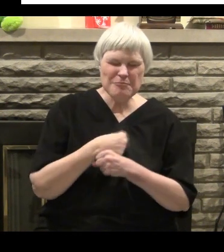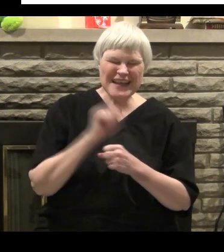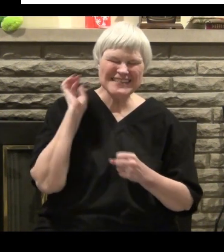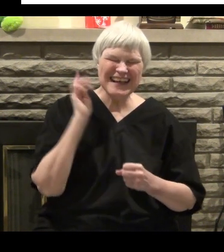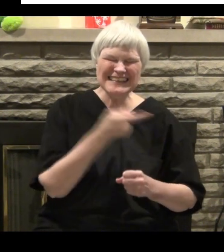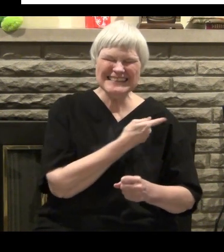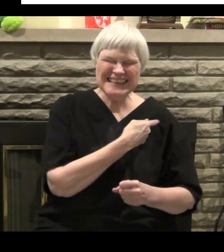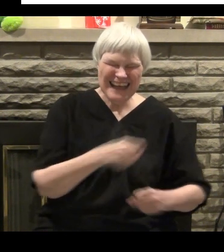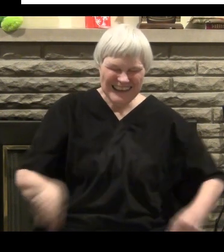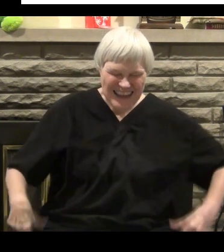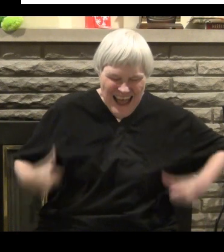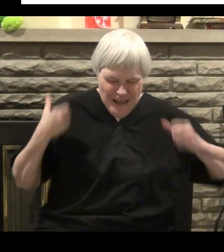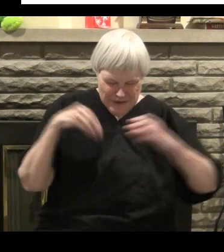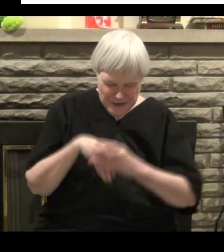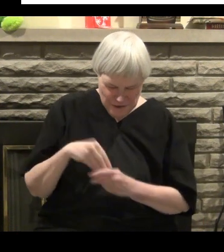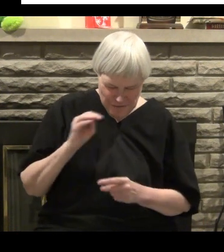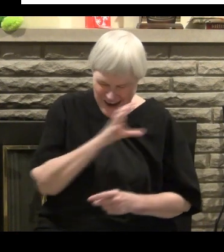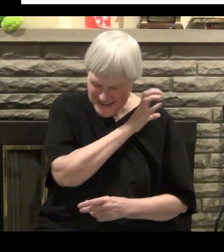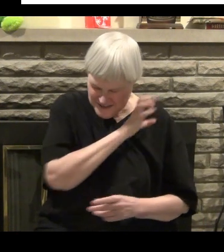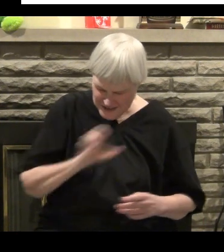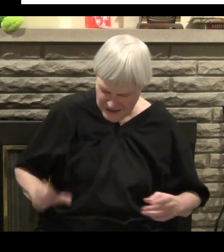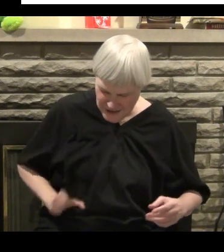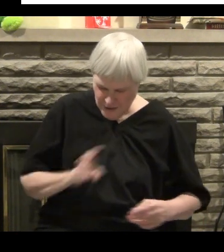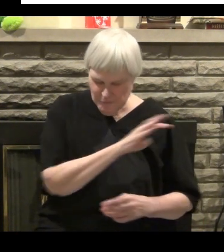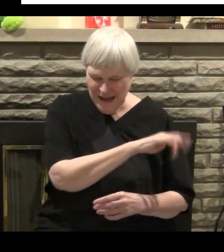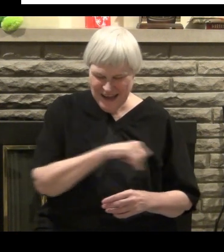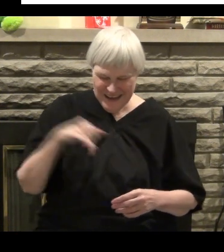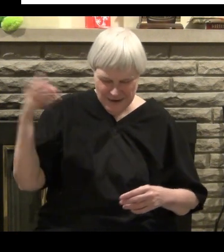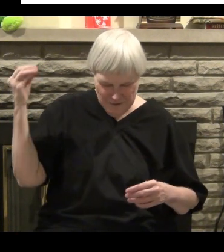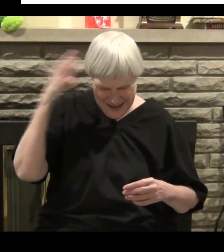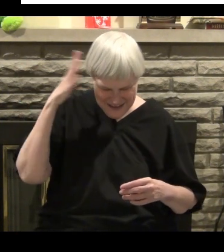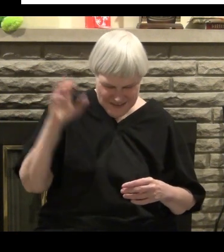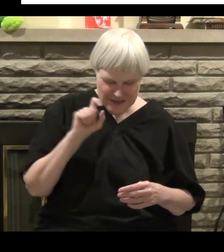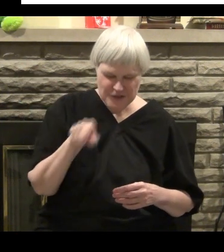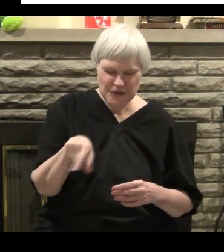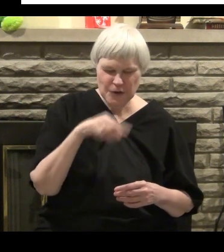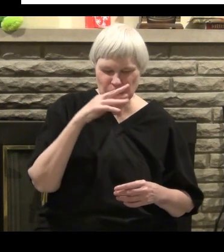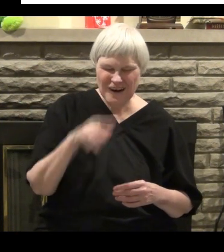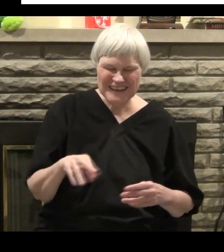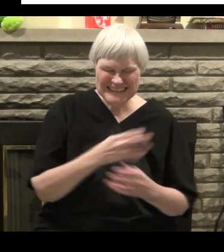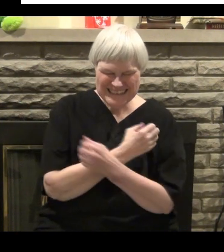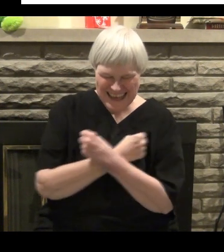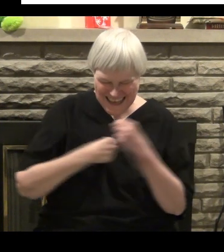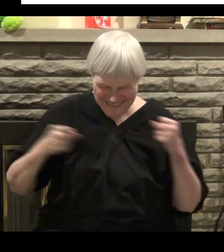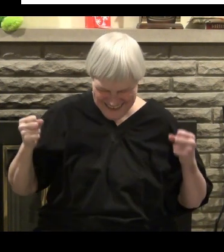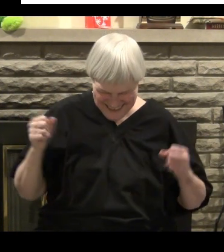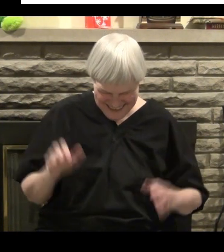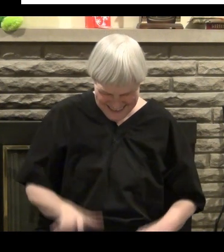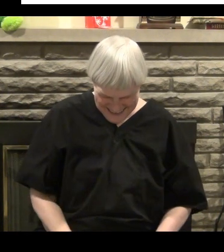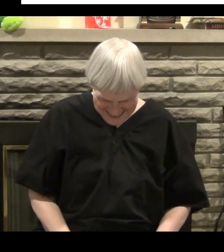sins, hath quickened us together in Christ, by whose grace you are saved.